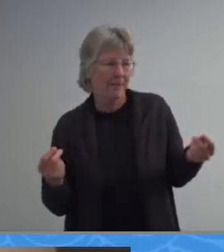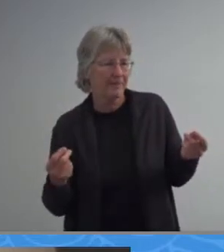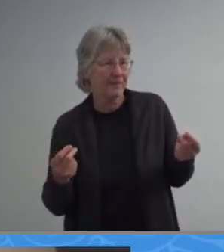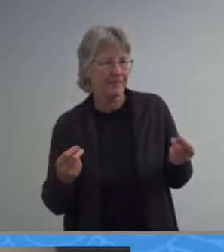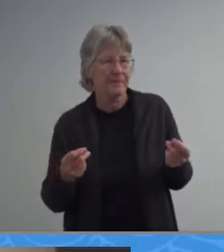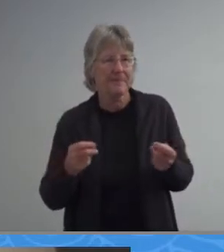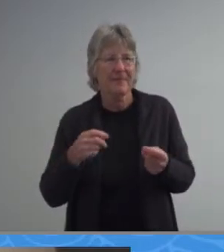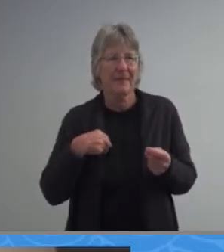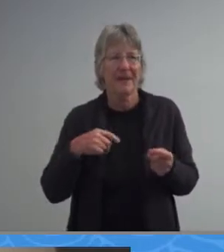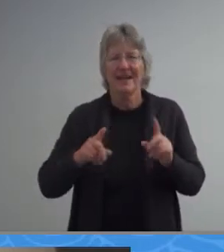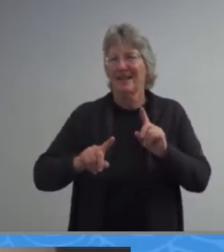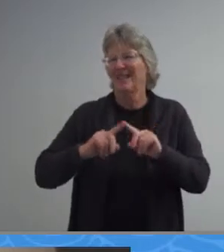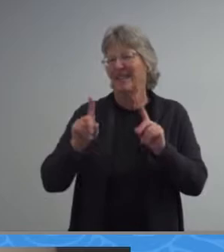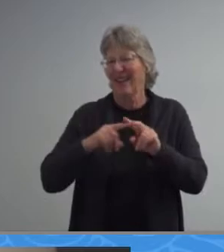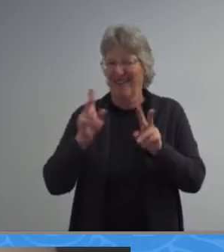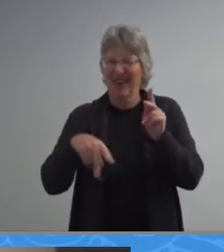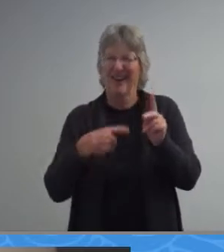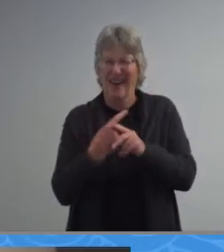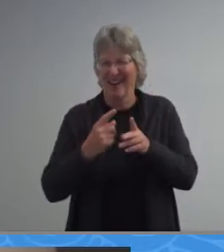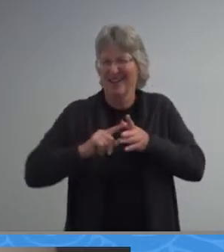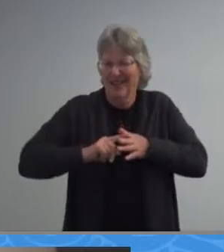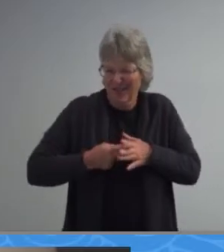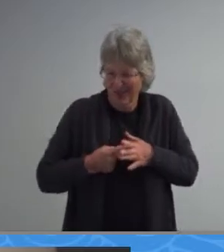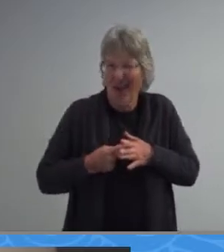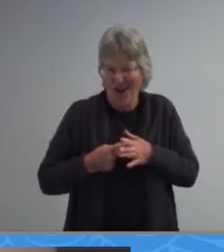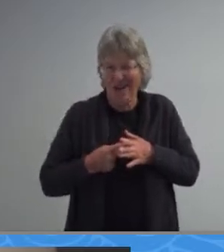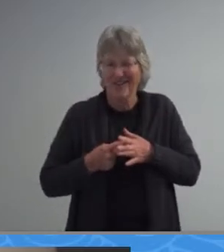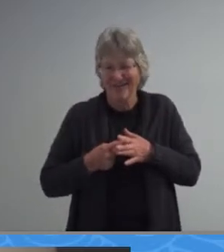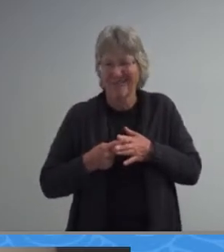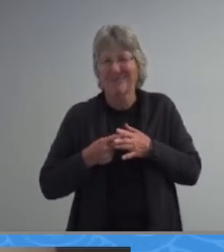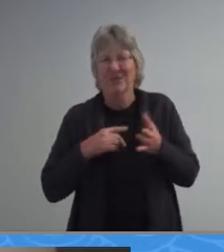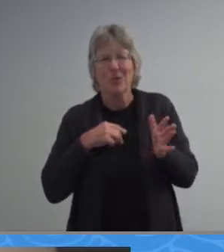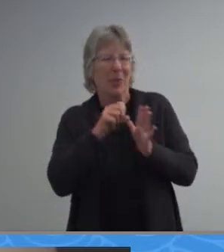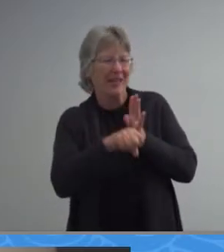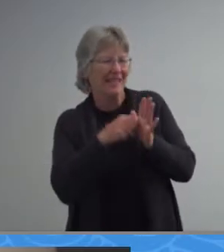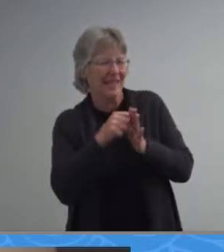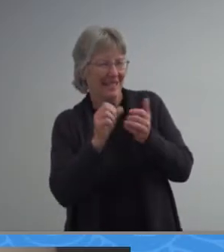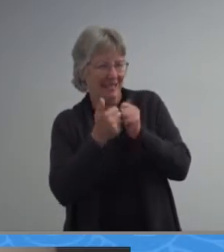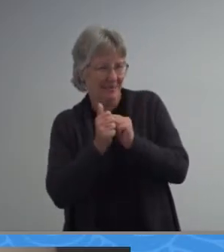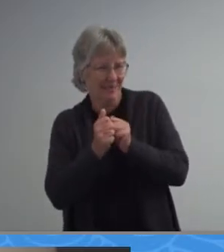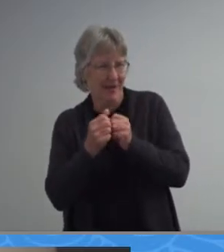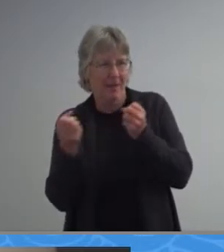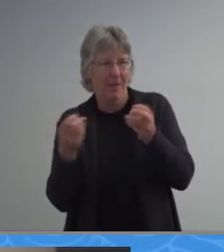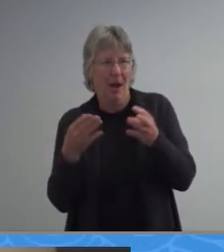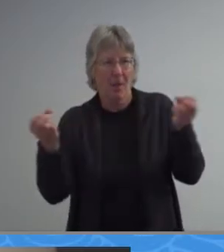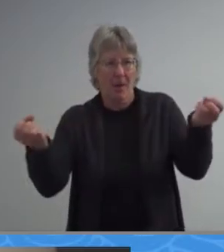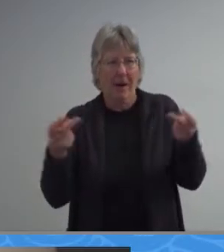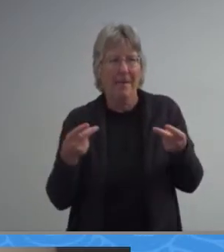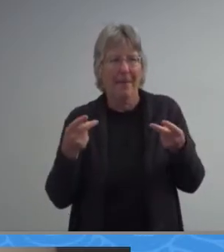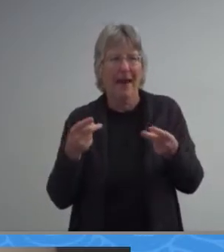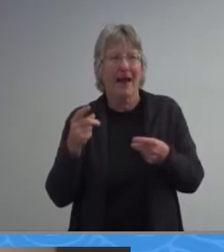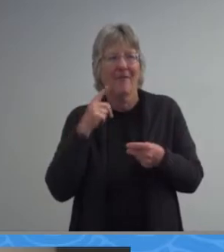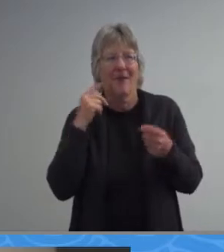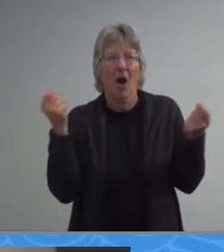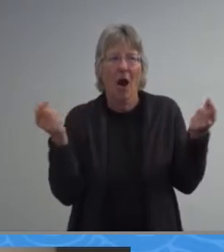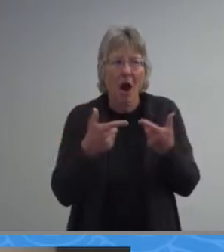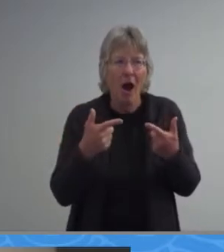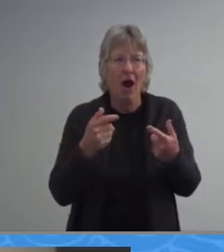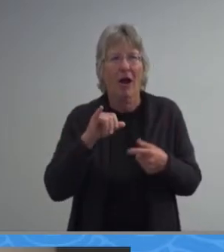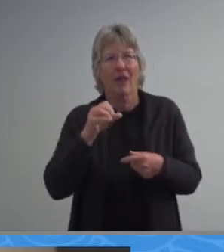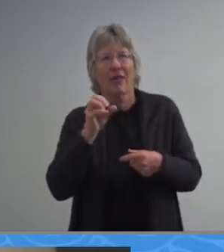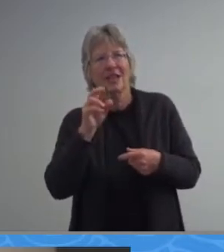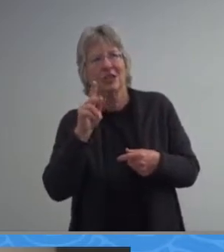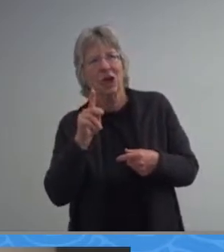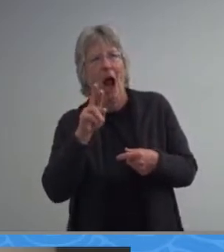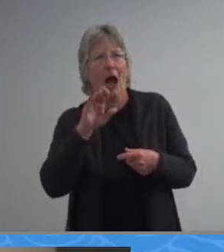unusual start to the season but we are nonetheless grateful to return speaking for all the jackrabbits i think we're most